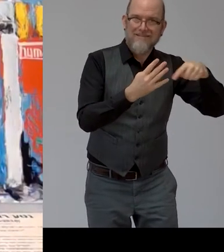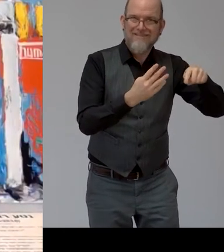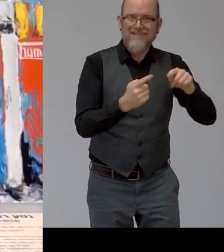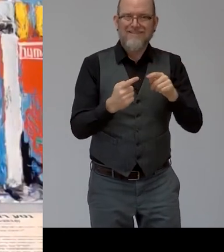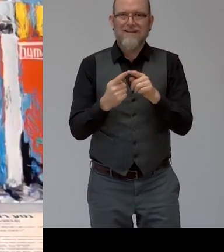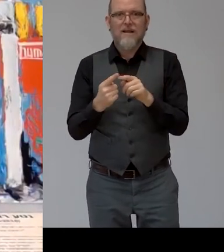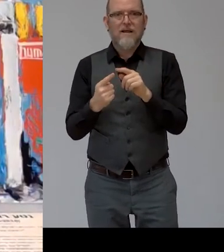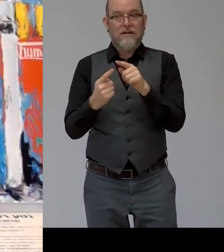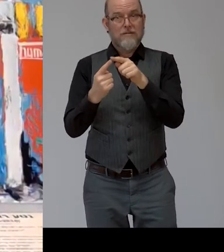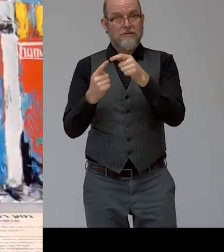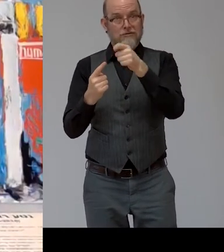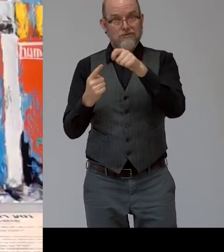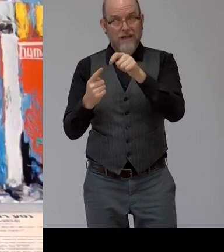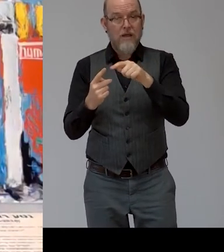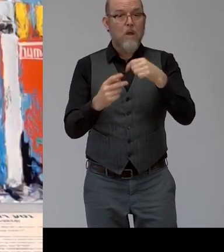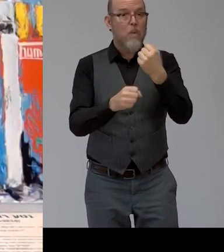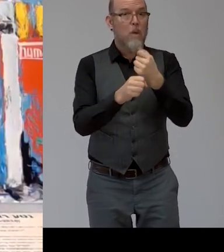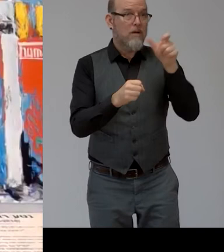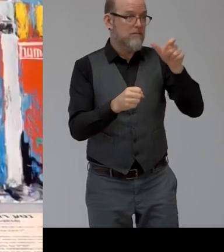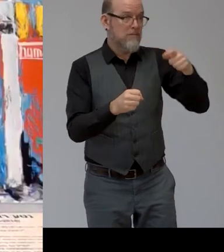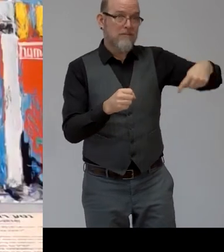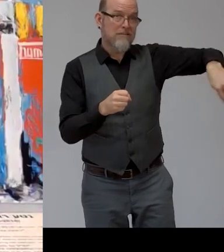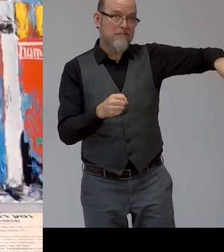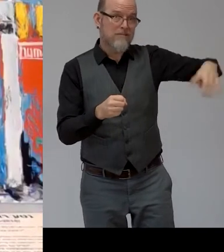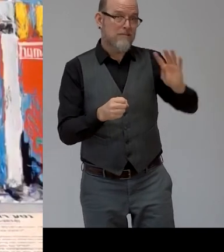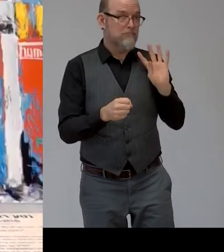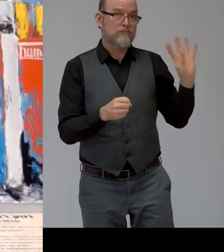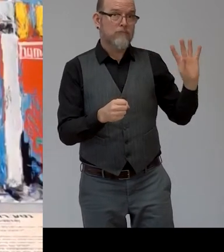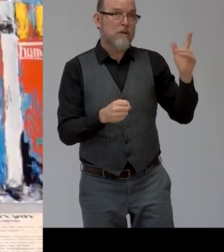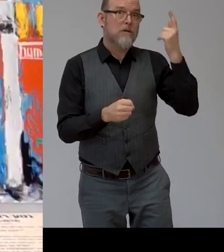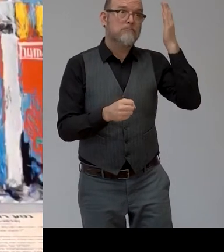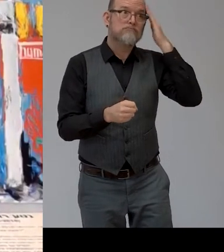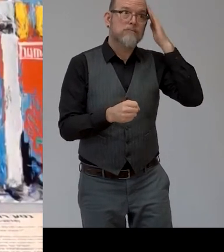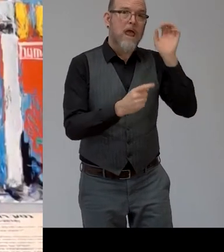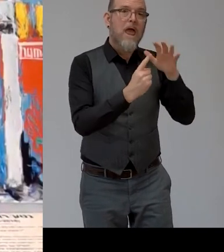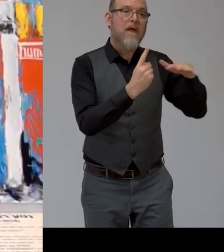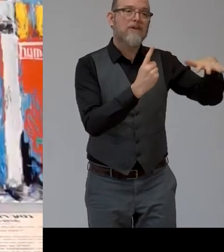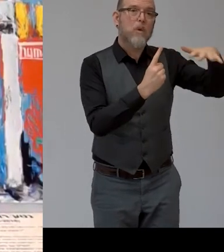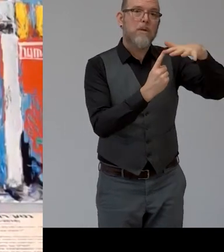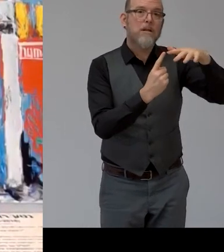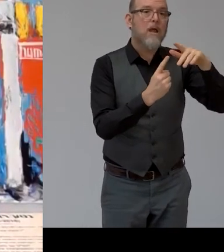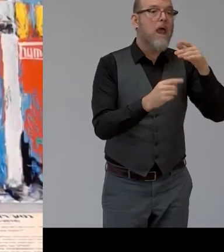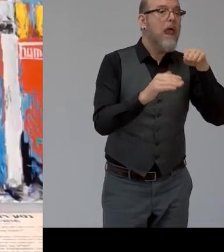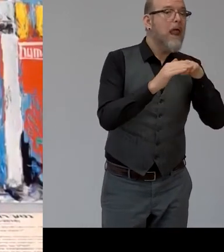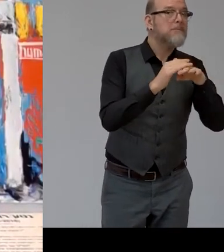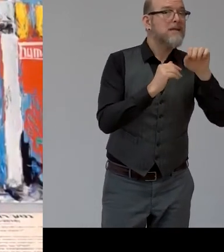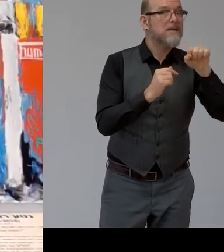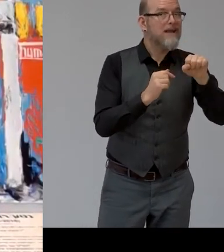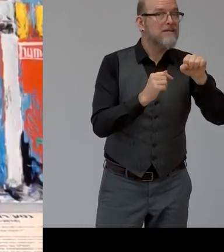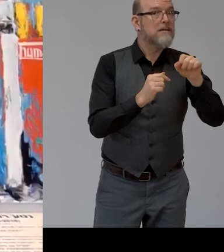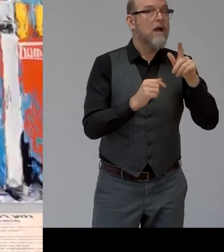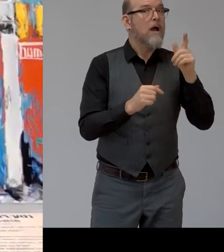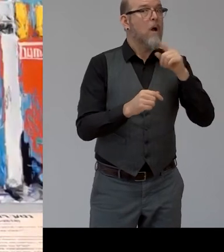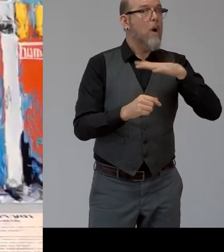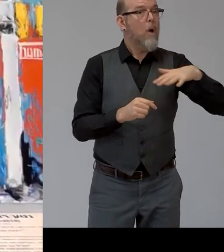not enough to have the physical environment they have to make sure that all aspects uh are uh um uh adapted to the needs